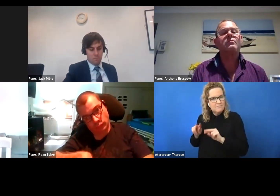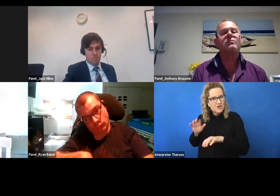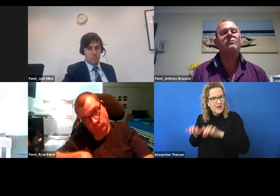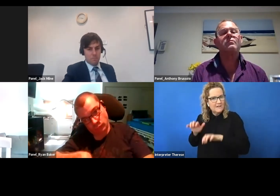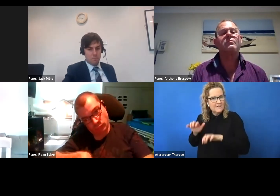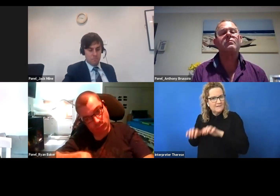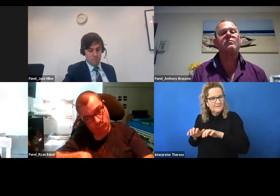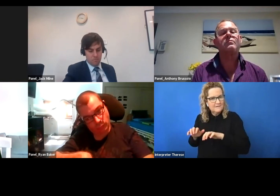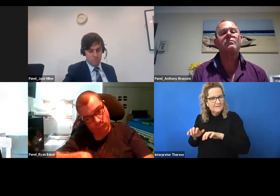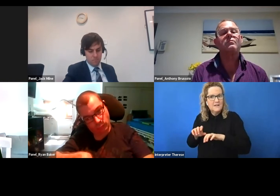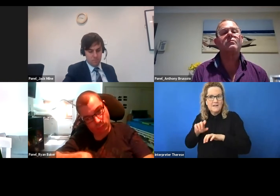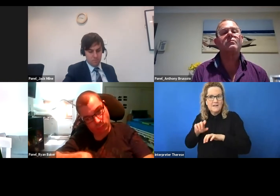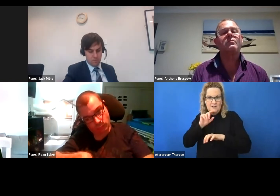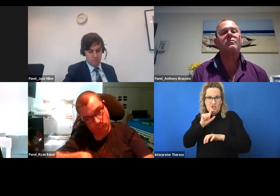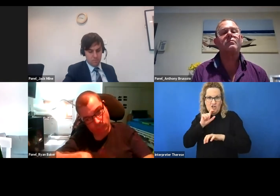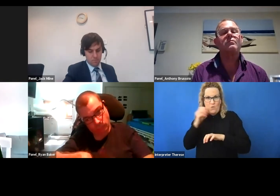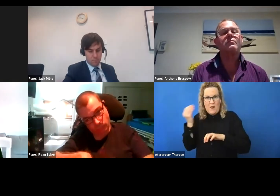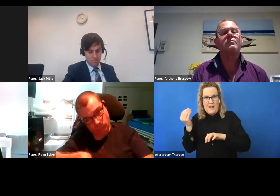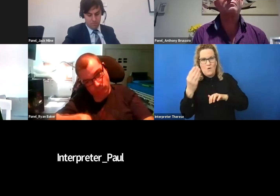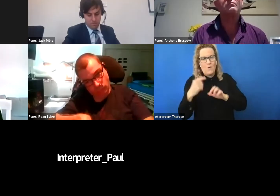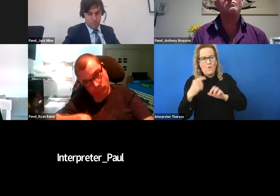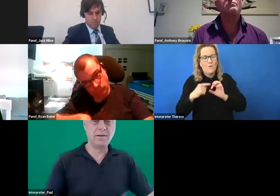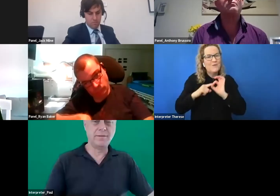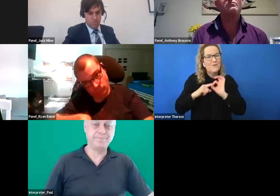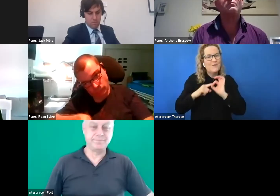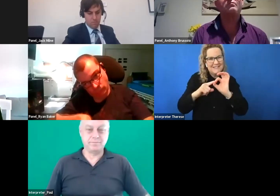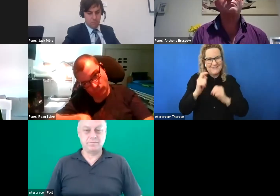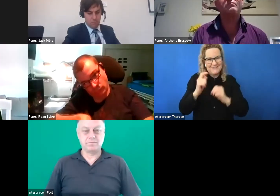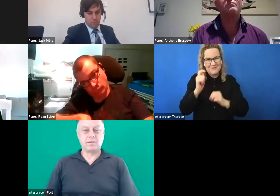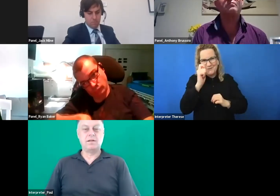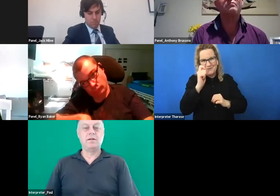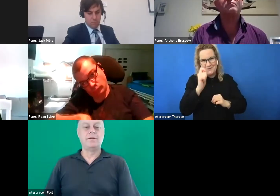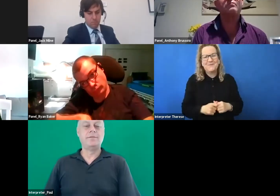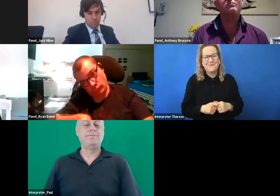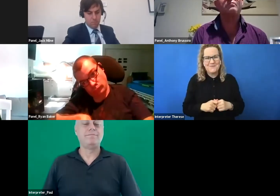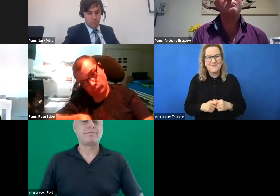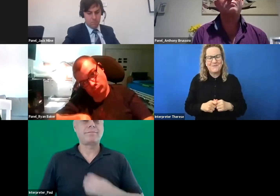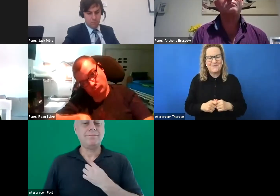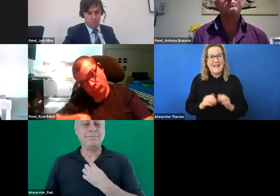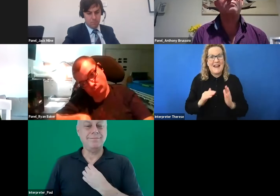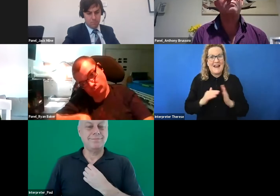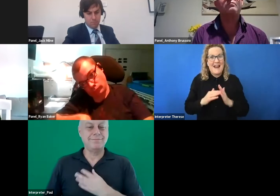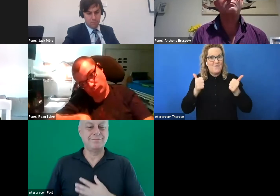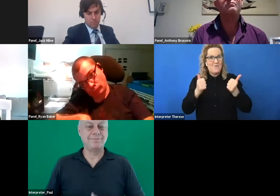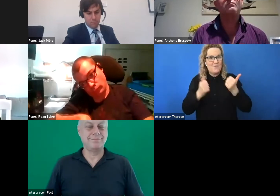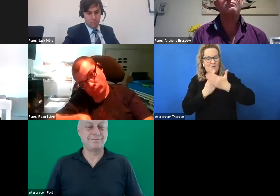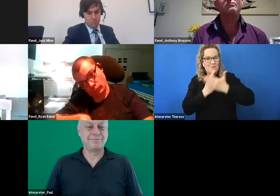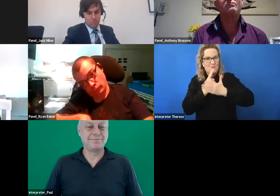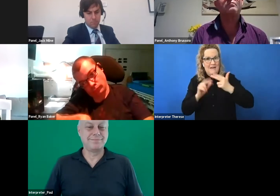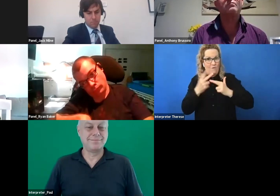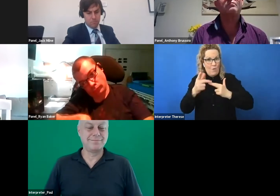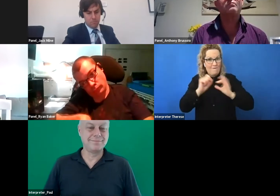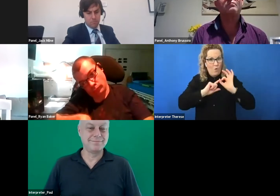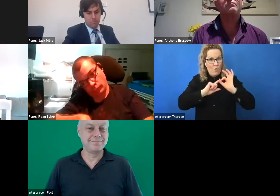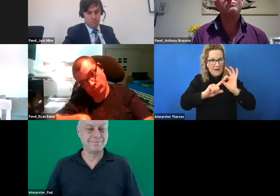she will come forward with some questions uh in just a few moments time so now is a great opportunity if you have a uh a burning